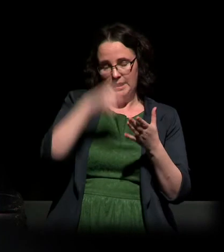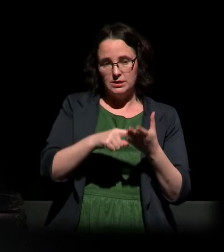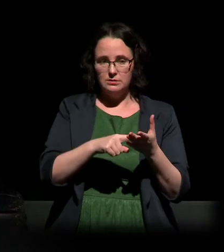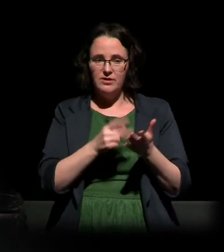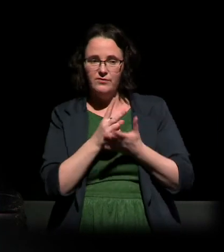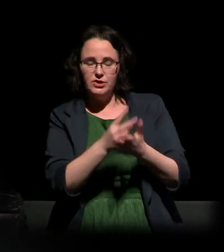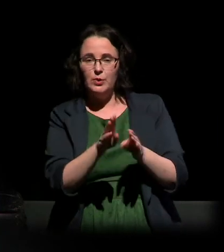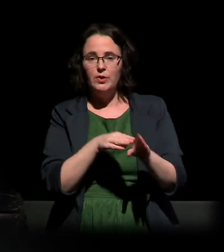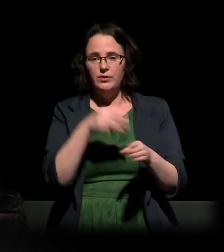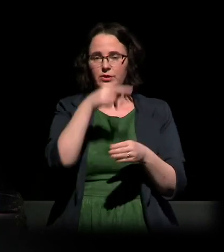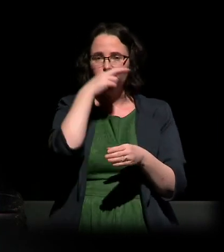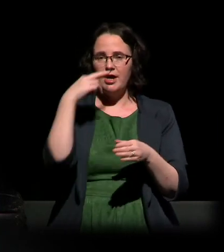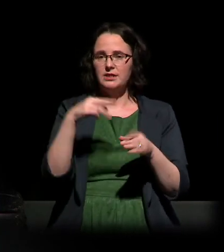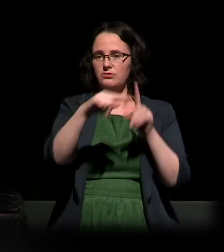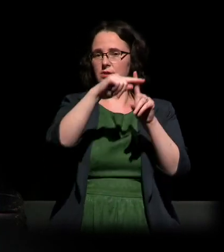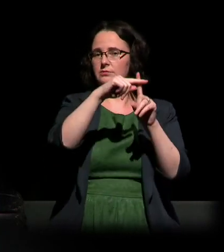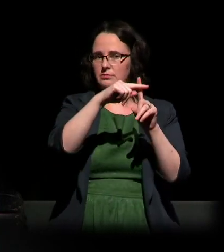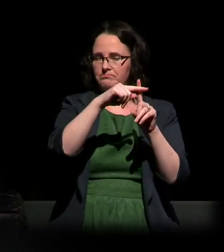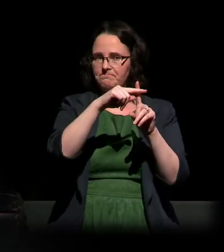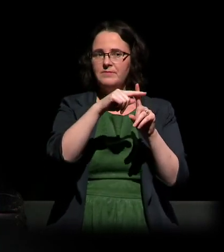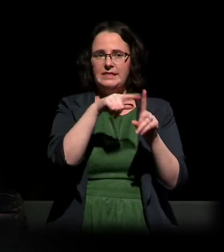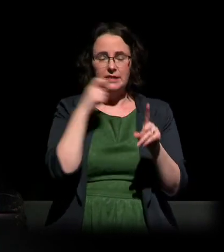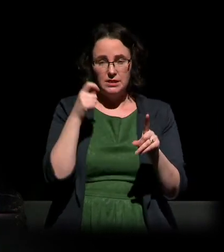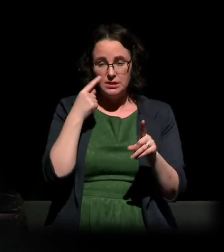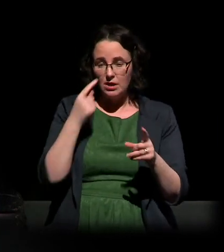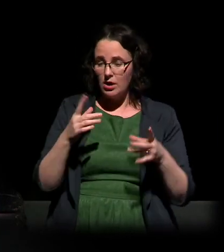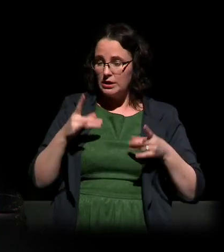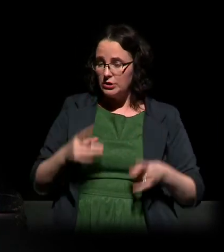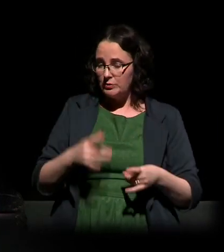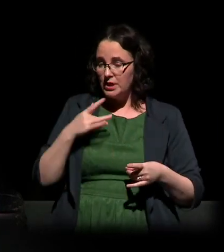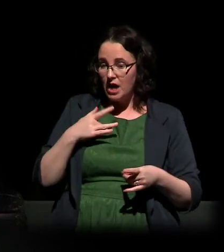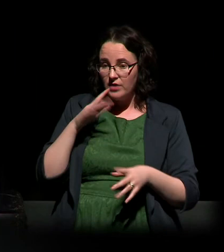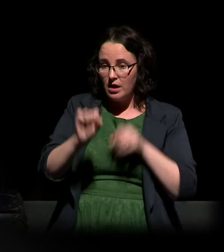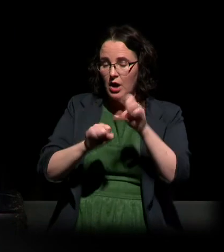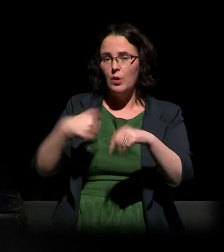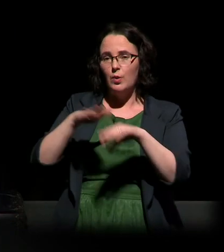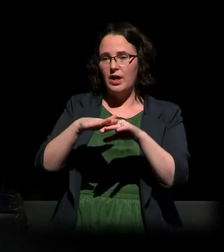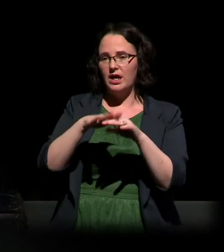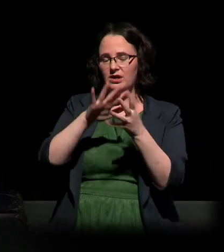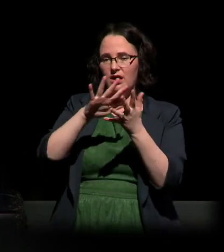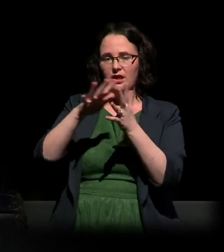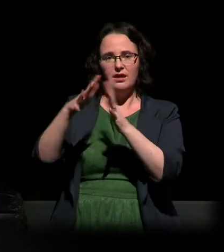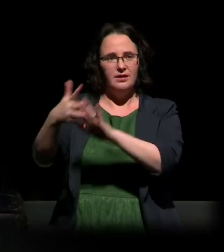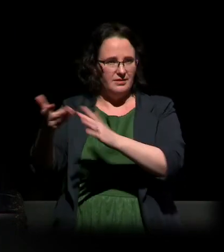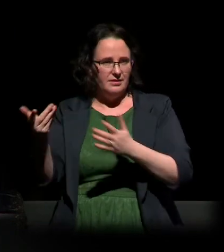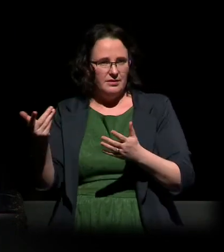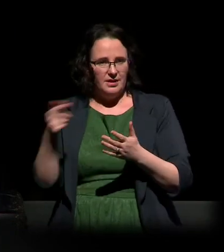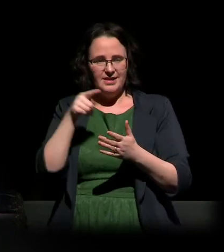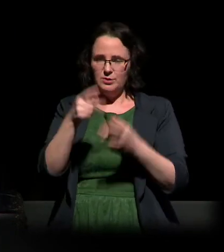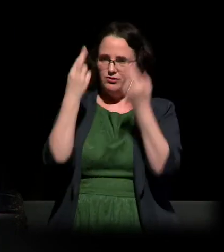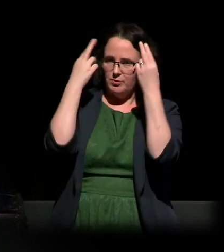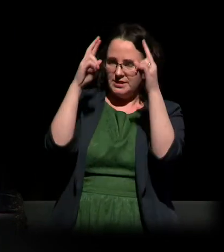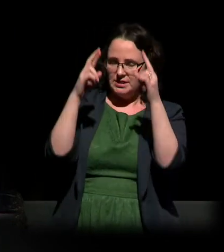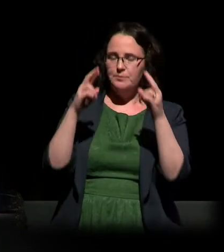discovered a humanity in ruins. And to me, that's what the Holocaust represents, humanity in ruins,